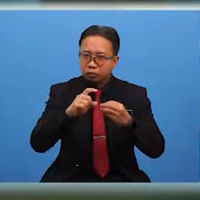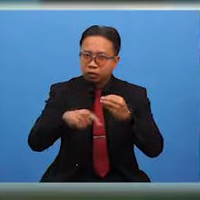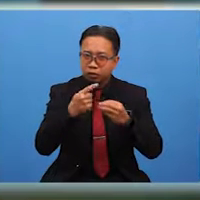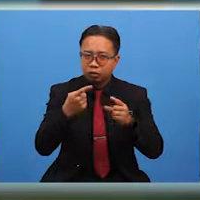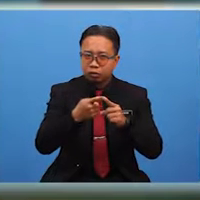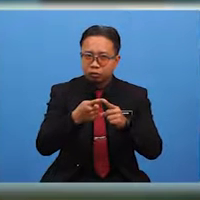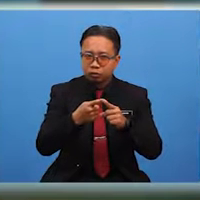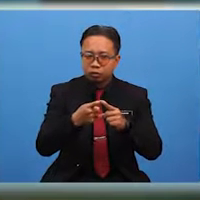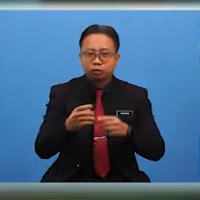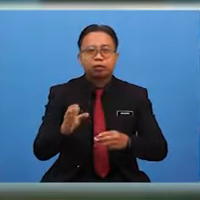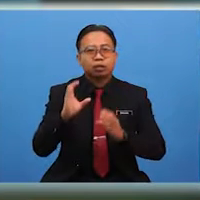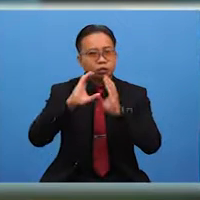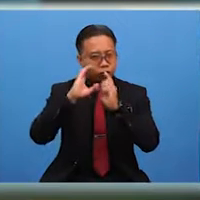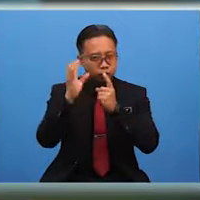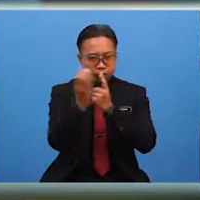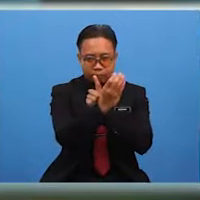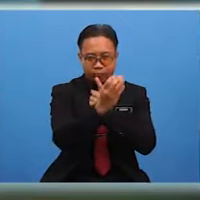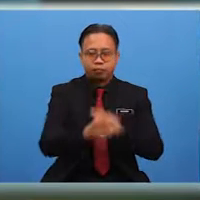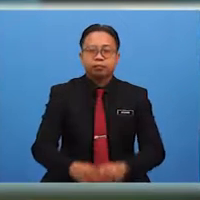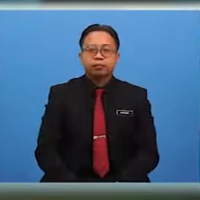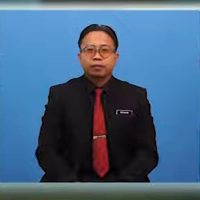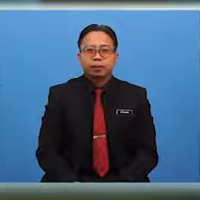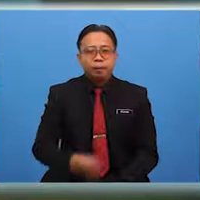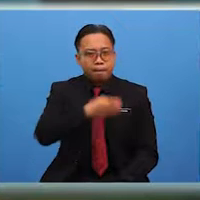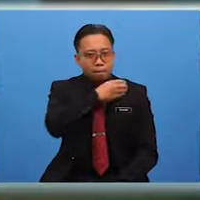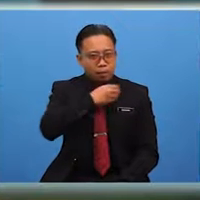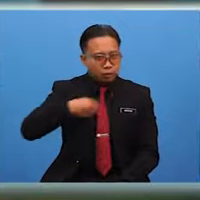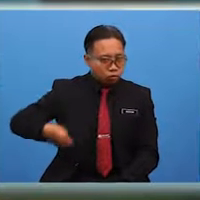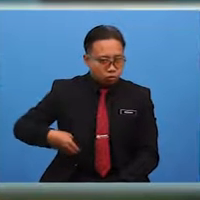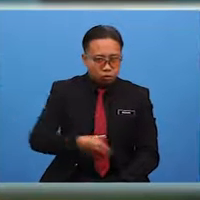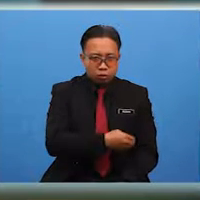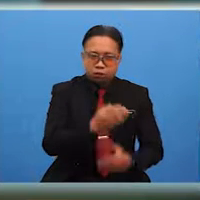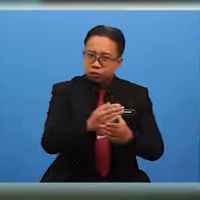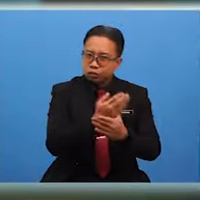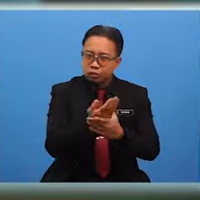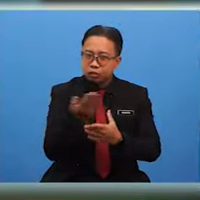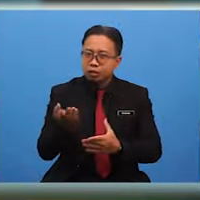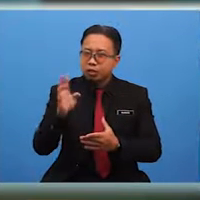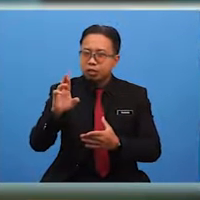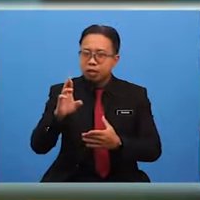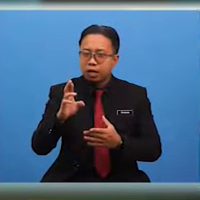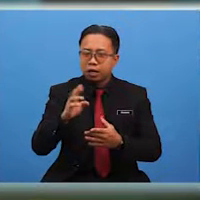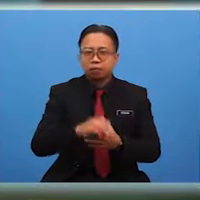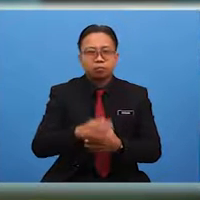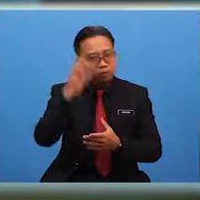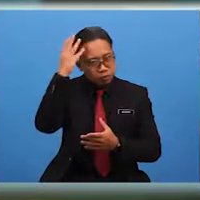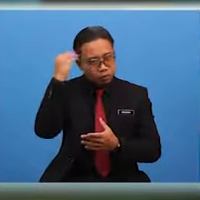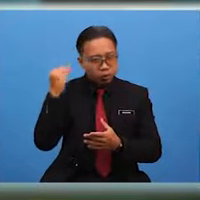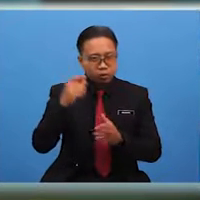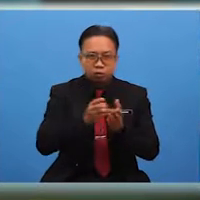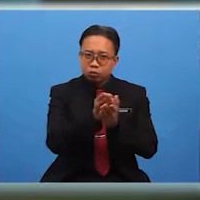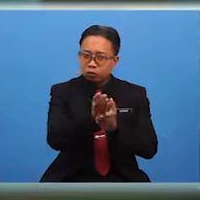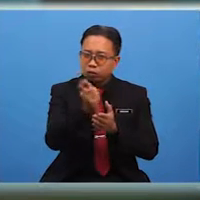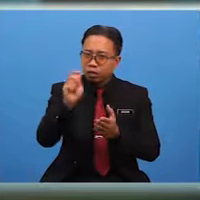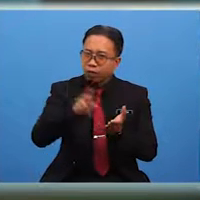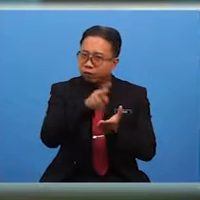to her culture. The patrol will be sharing their experience through their videos which